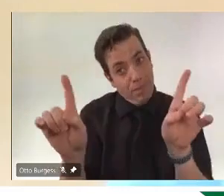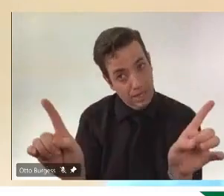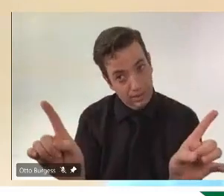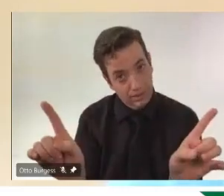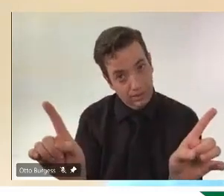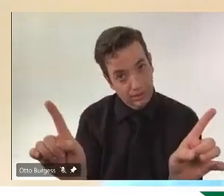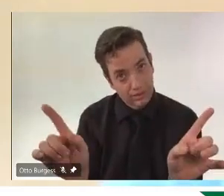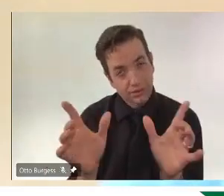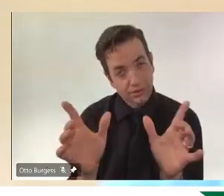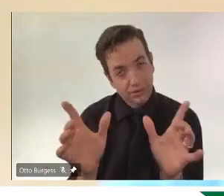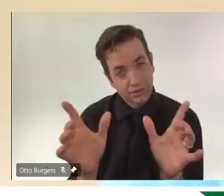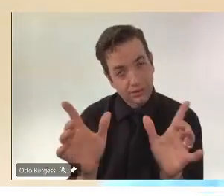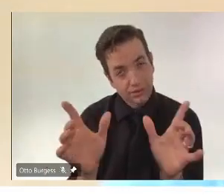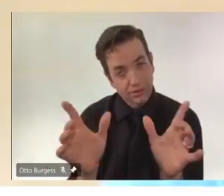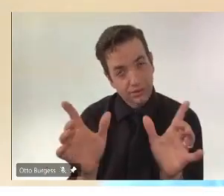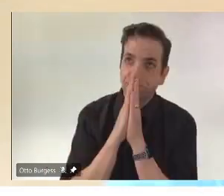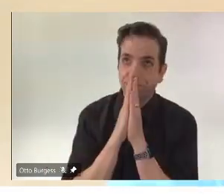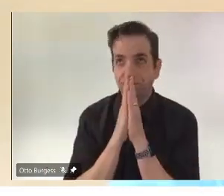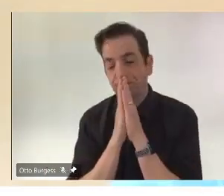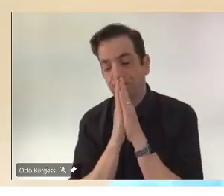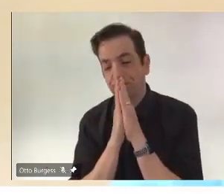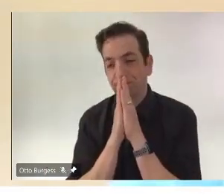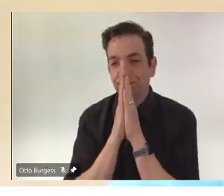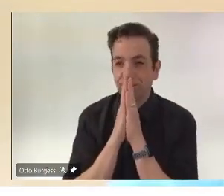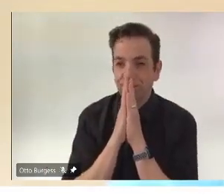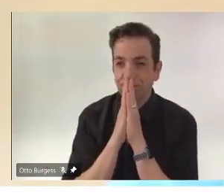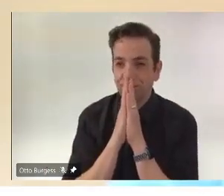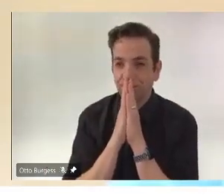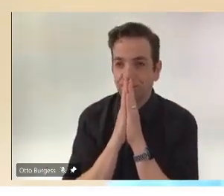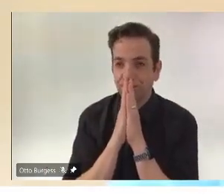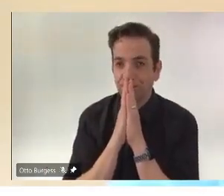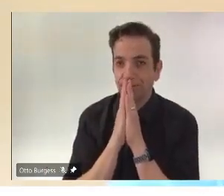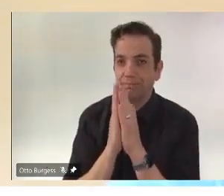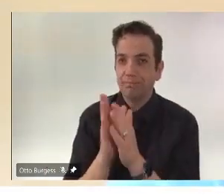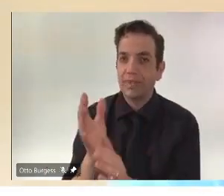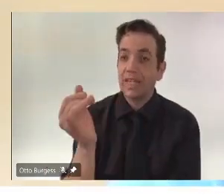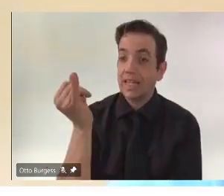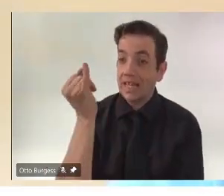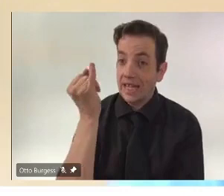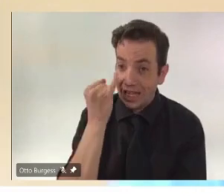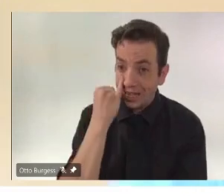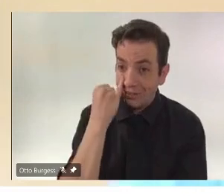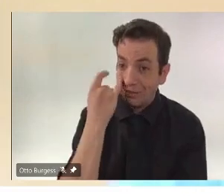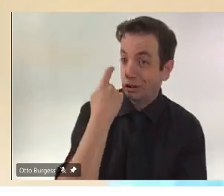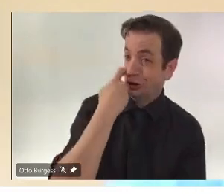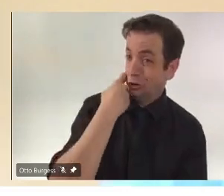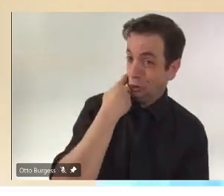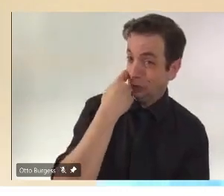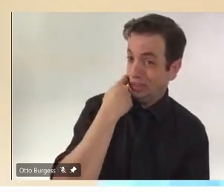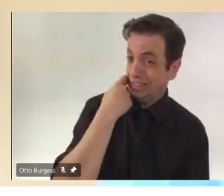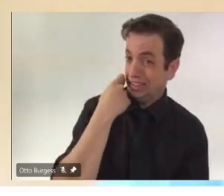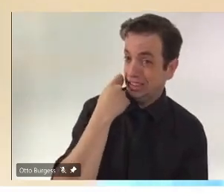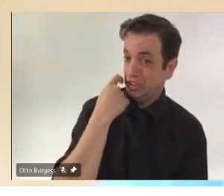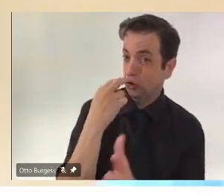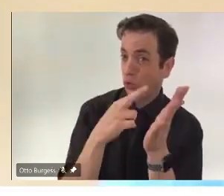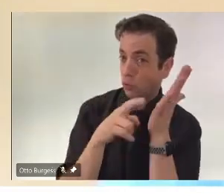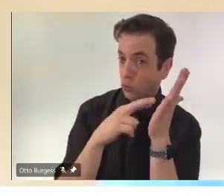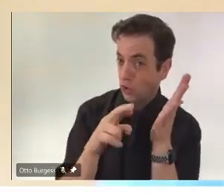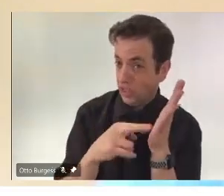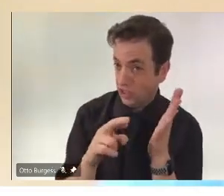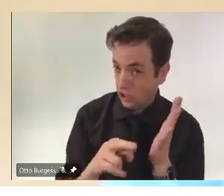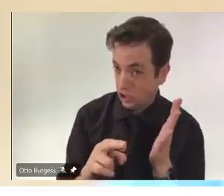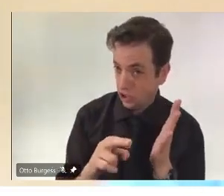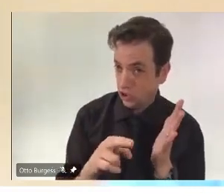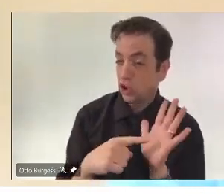if the studies that I mentioned on first dose AstraZeneca, second dose Pfizer, if they show that they,